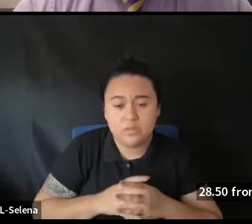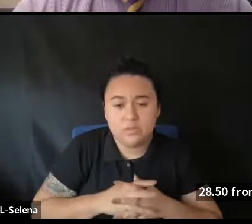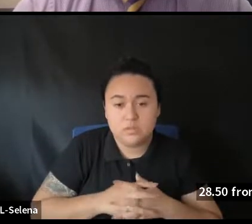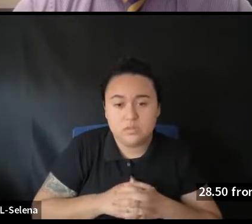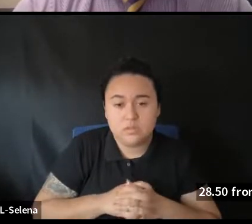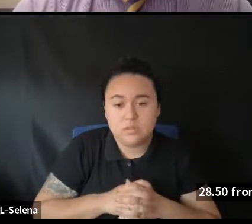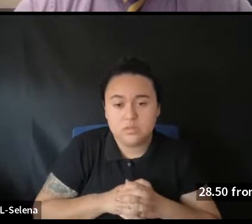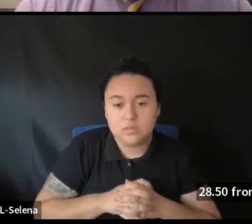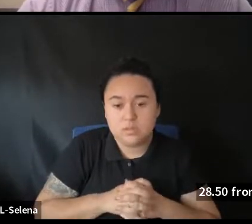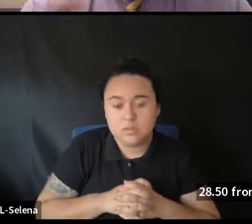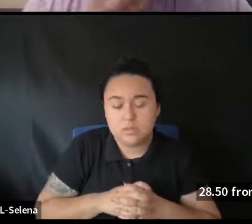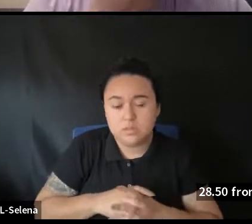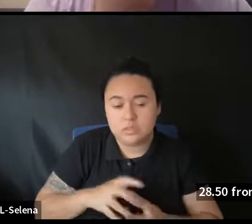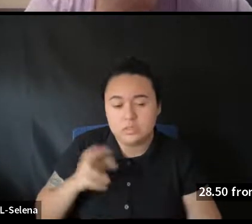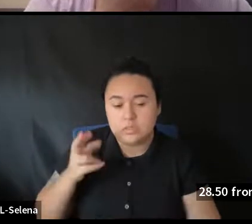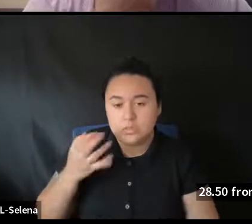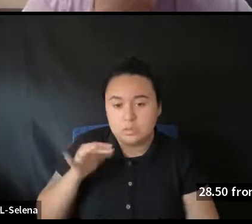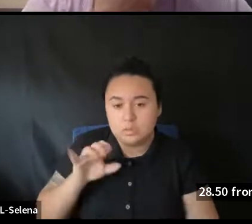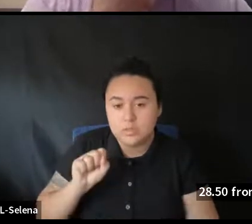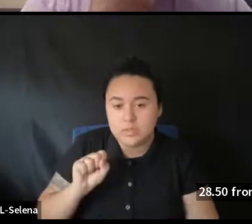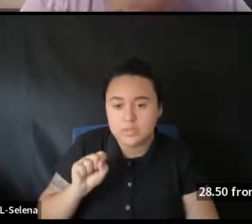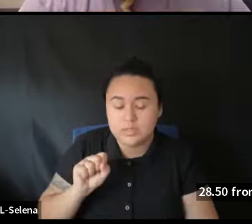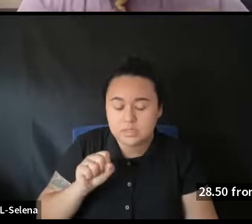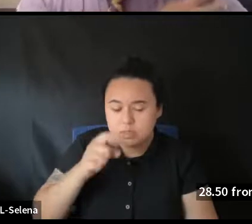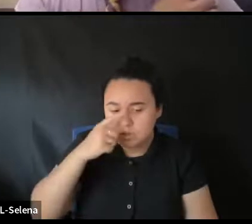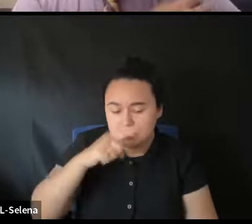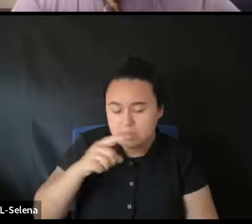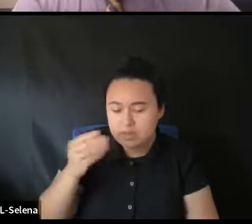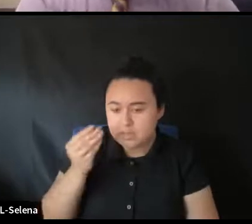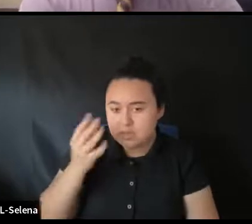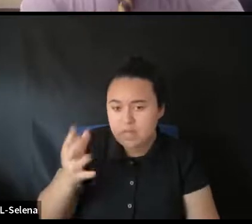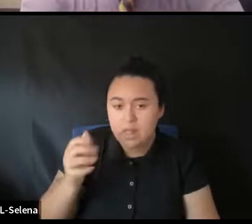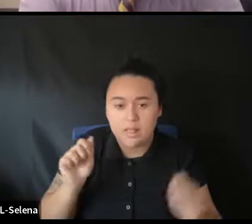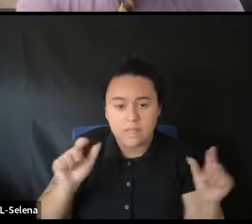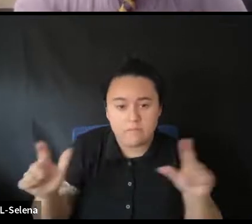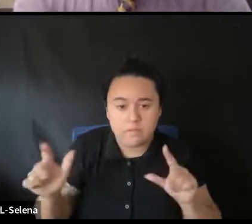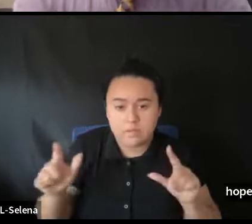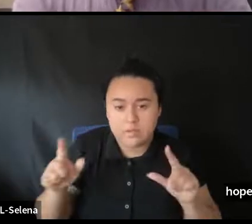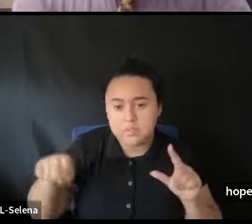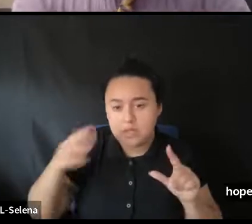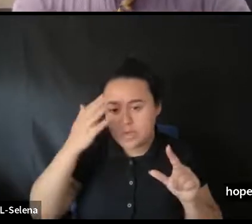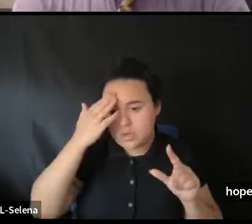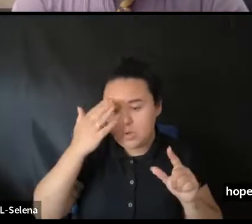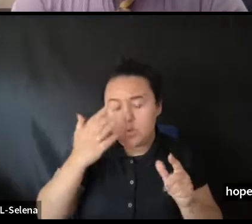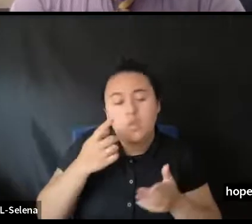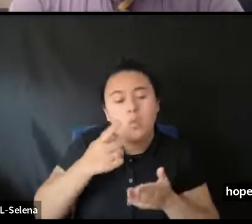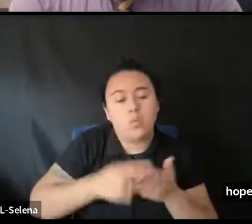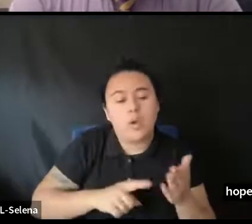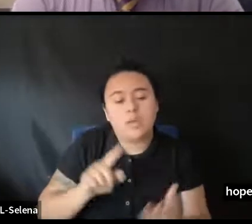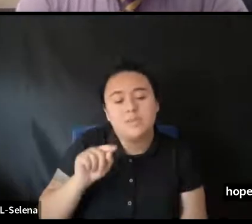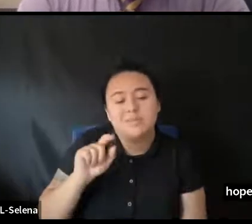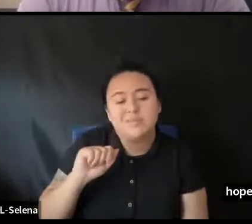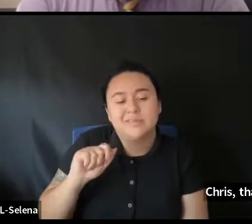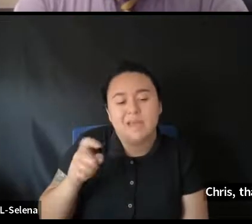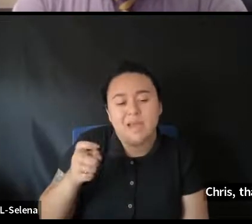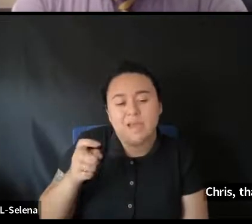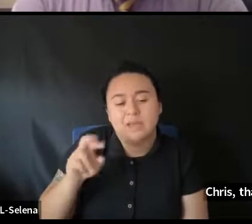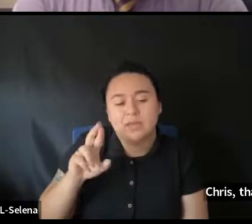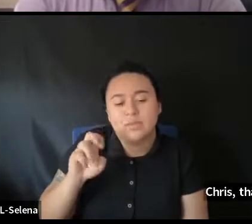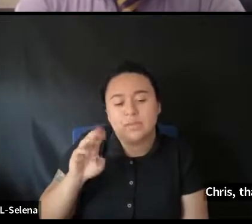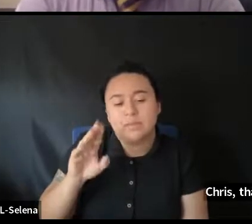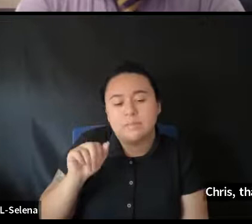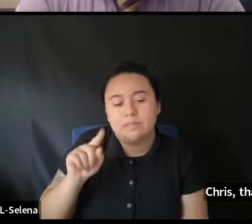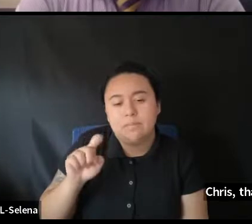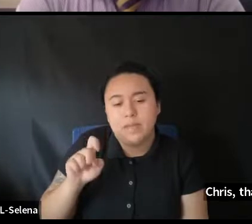Chris. Can you tell everybody just so. They know what a tax rebate is. There are a few